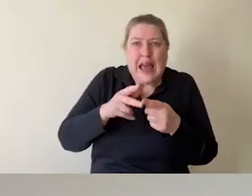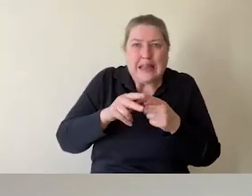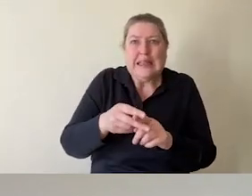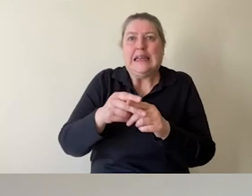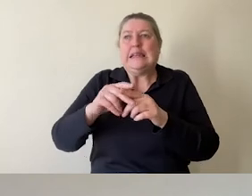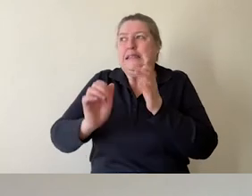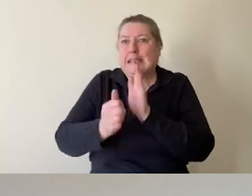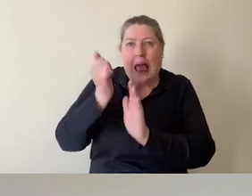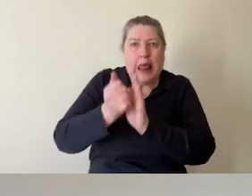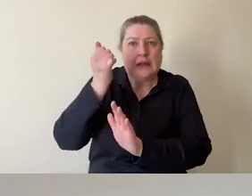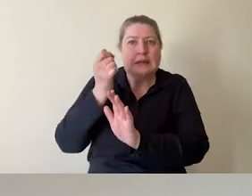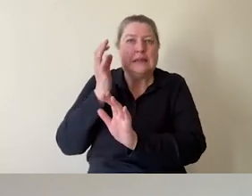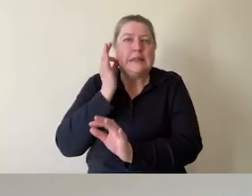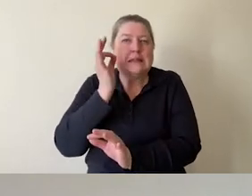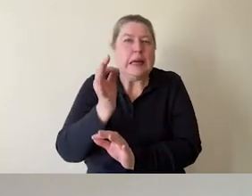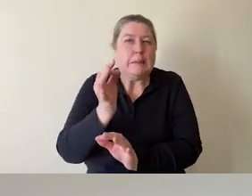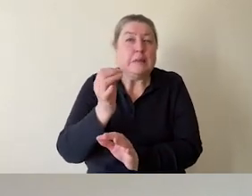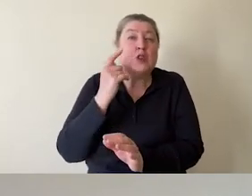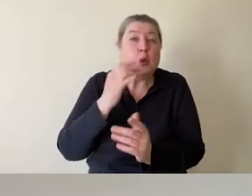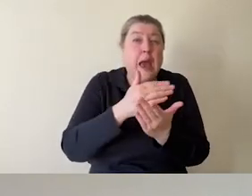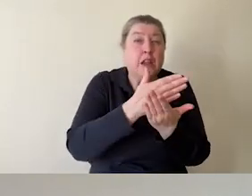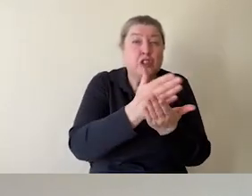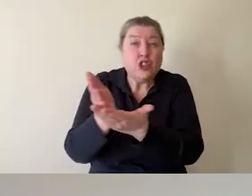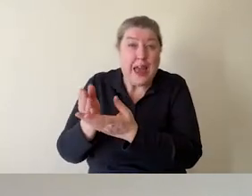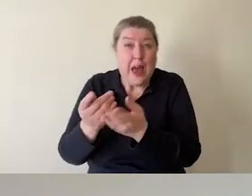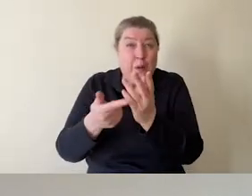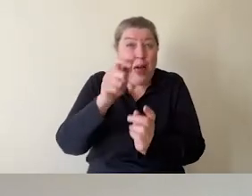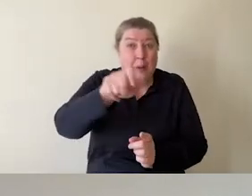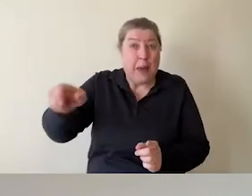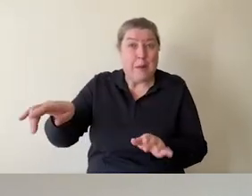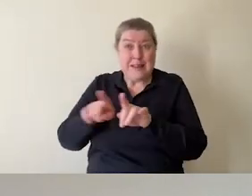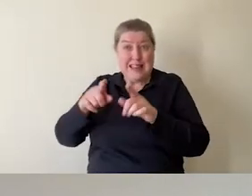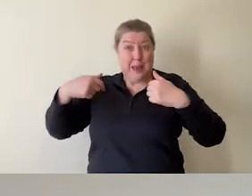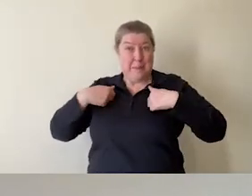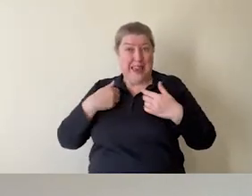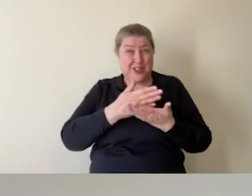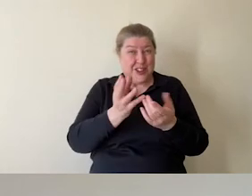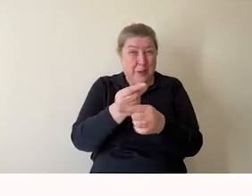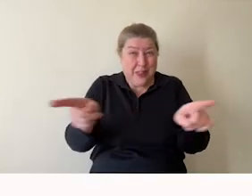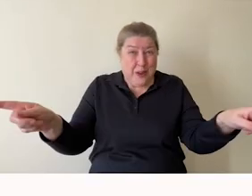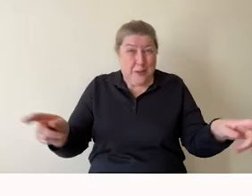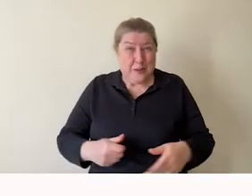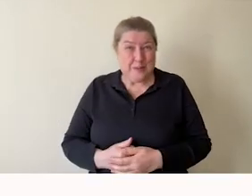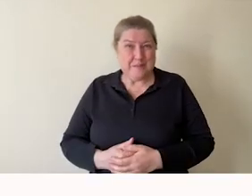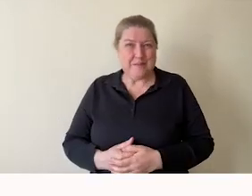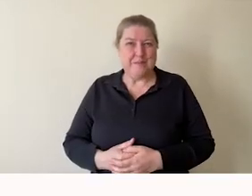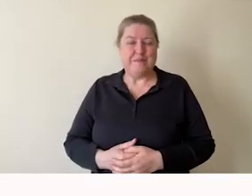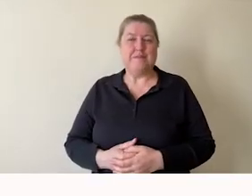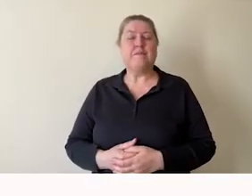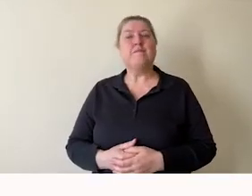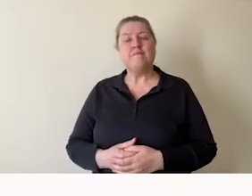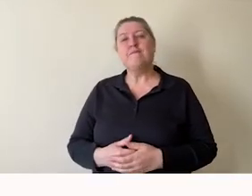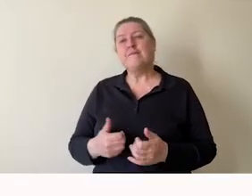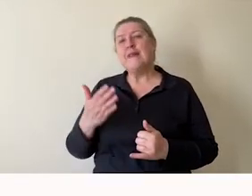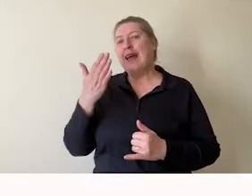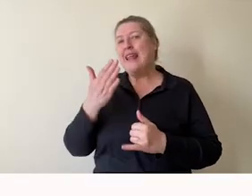tips that you can then share with other colleagues, just as I am with you today. And the final thing I